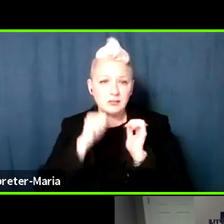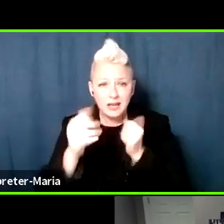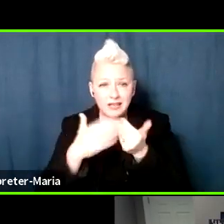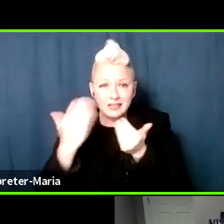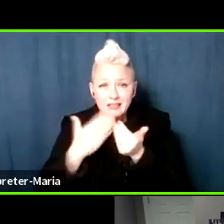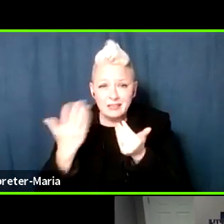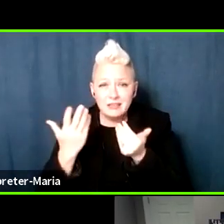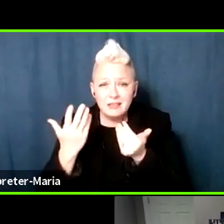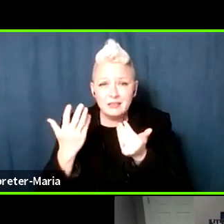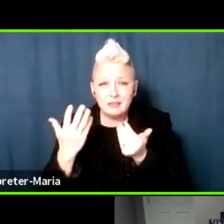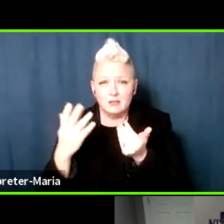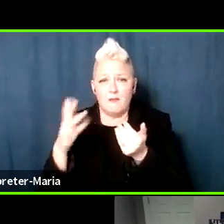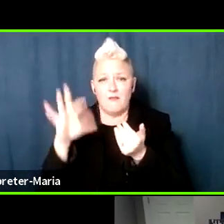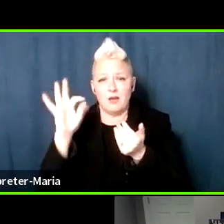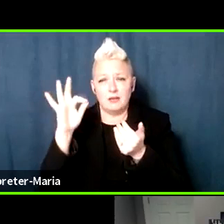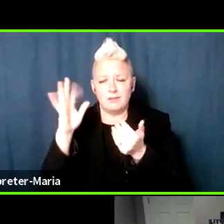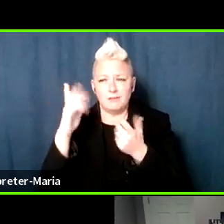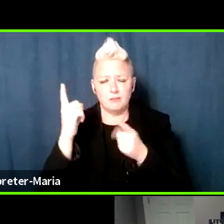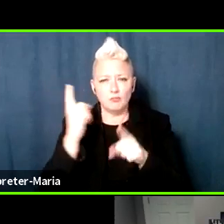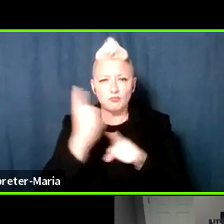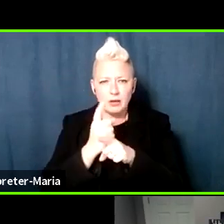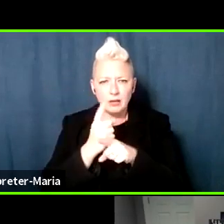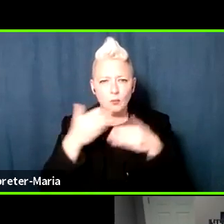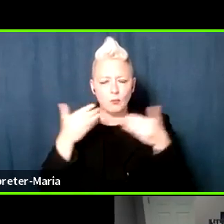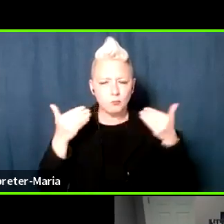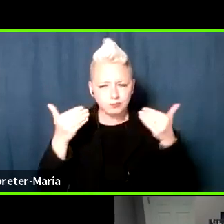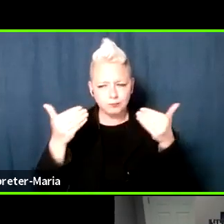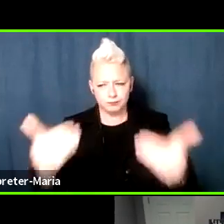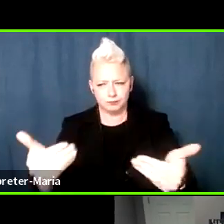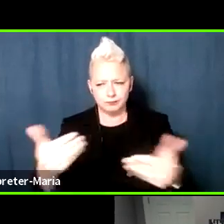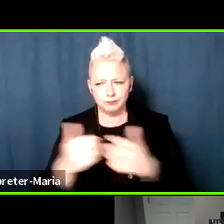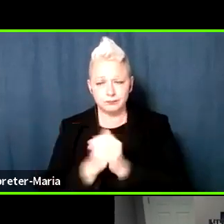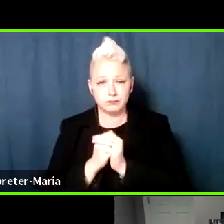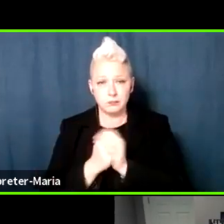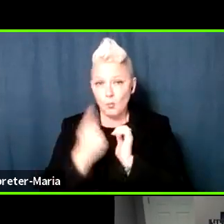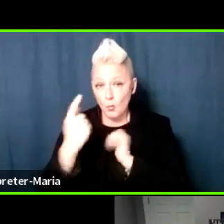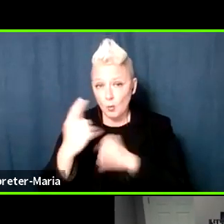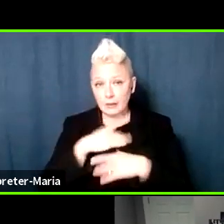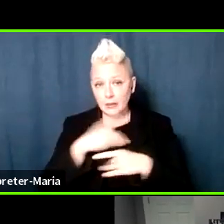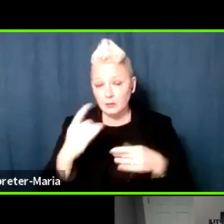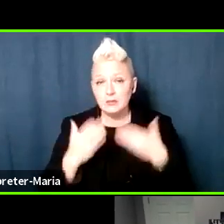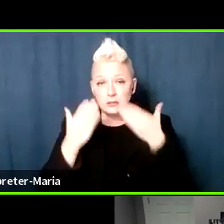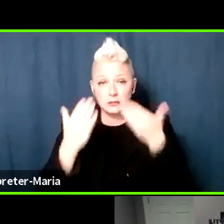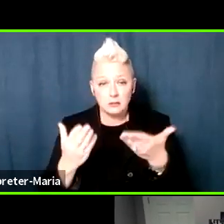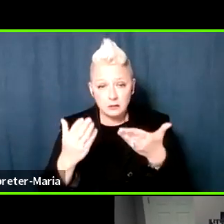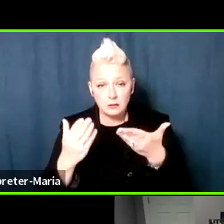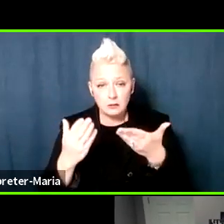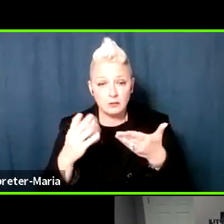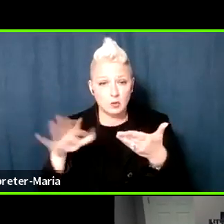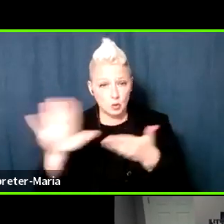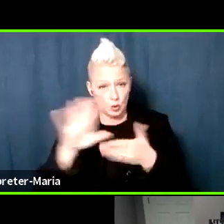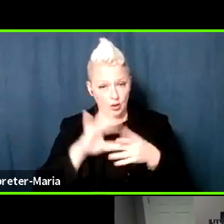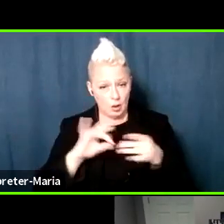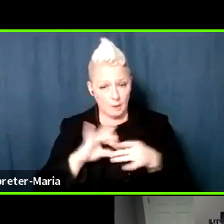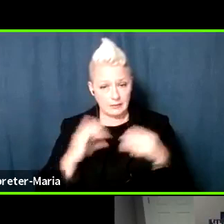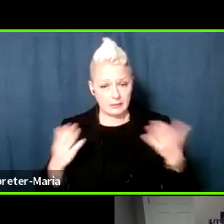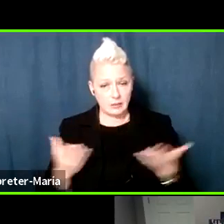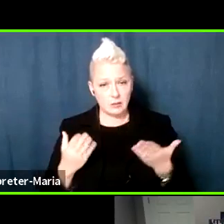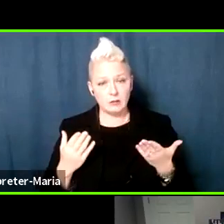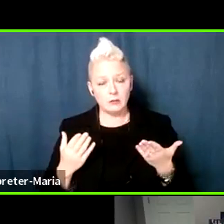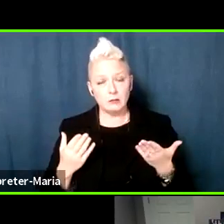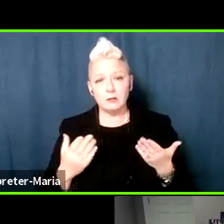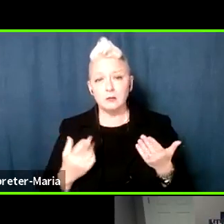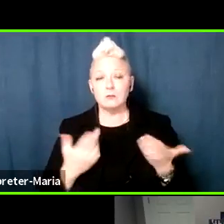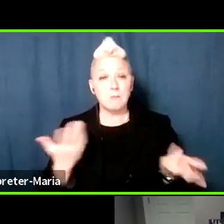to find the right course forward. But one interesting suggestion among the comments made here is telling some of the